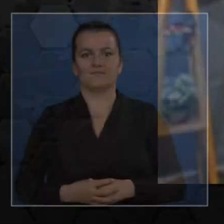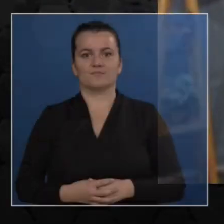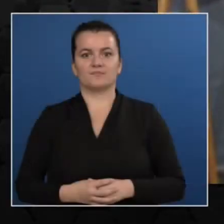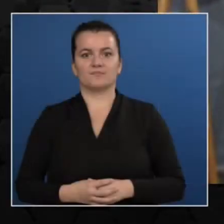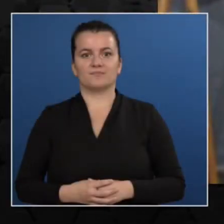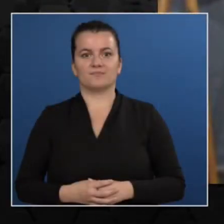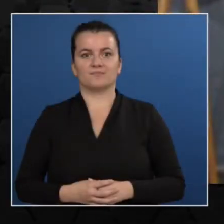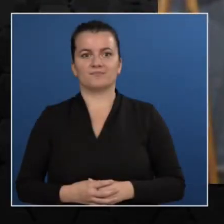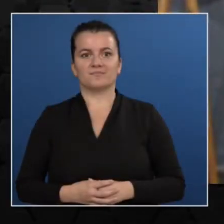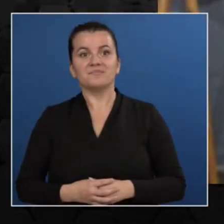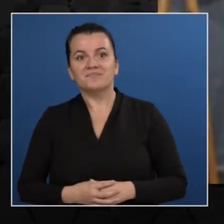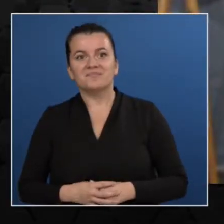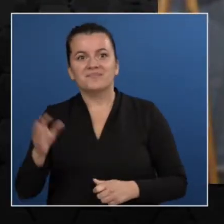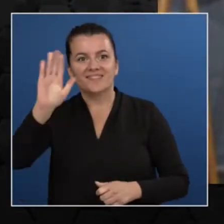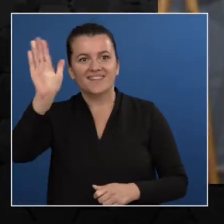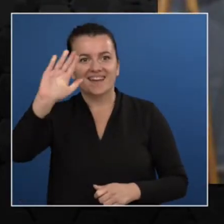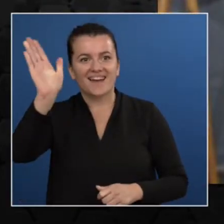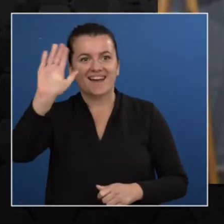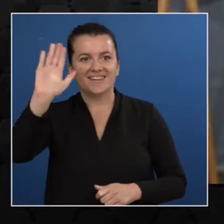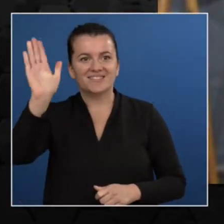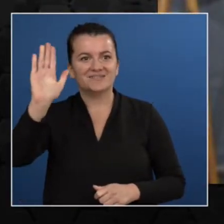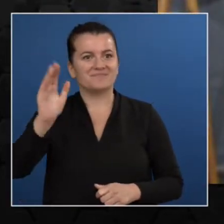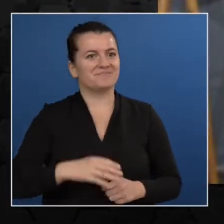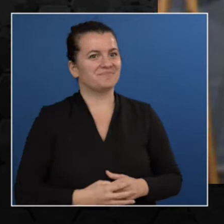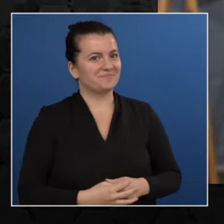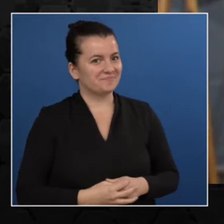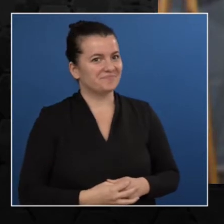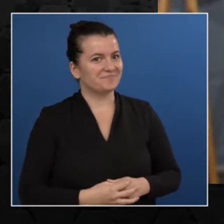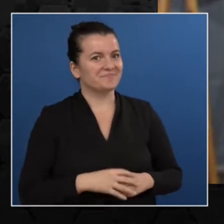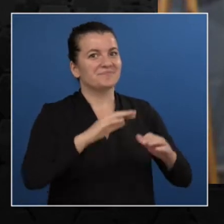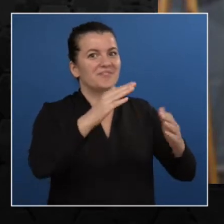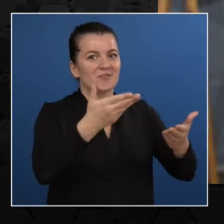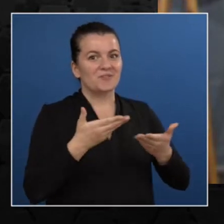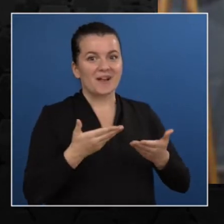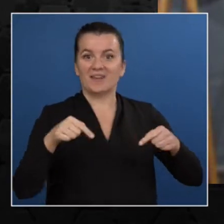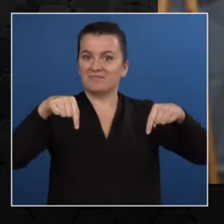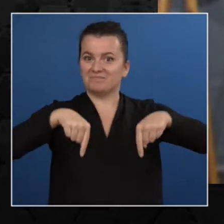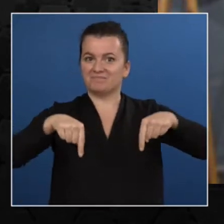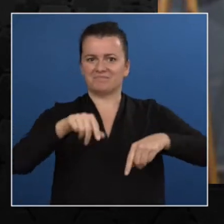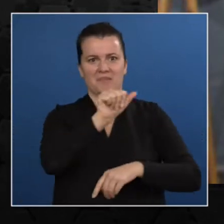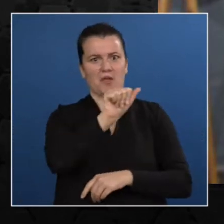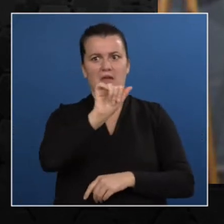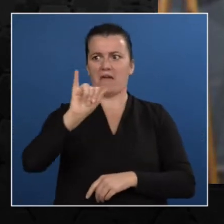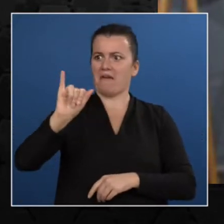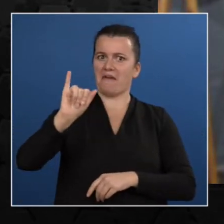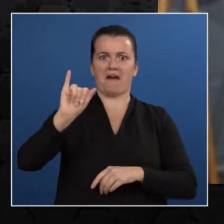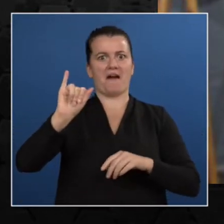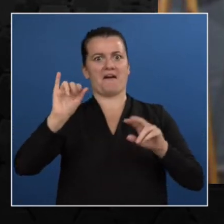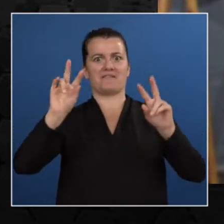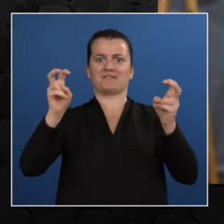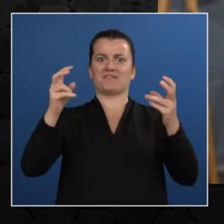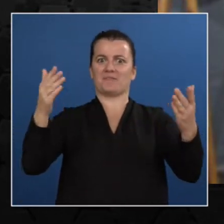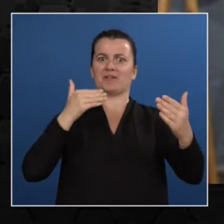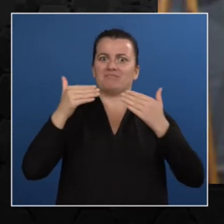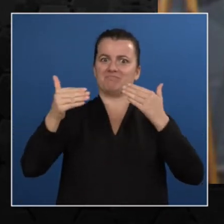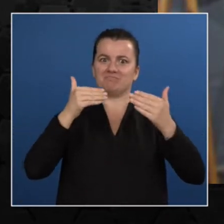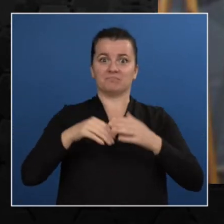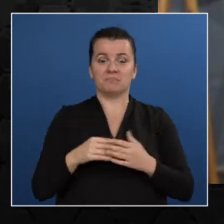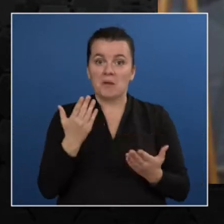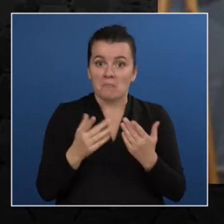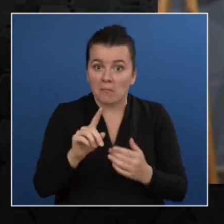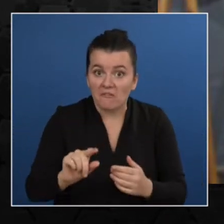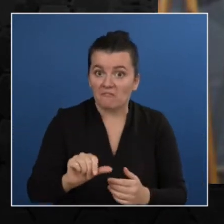Hi everyone and welcome to Global AI Student Conference and if you're someone who is joining us for the very first time this is our third